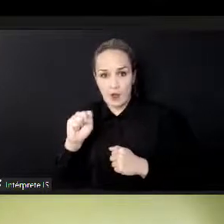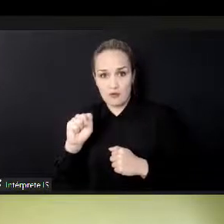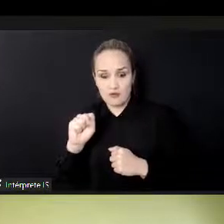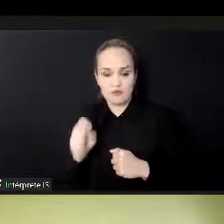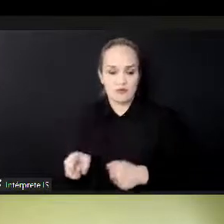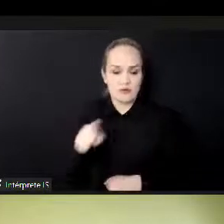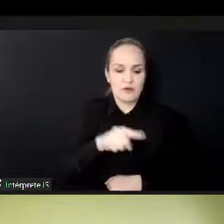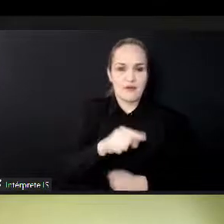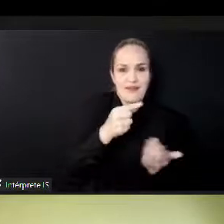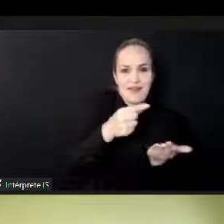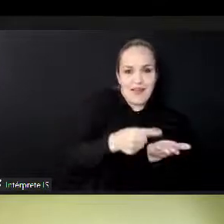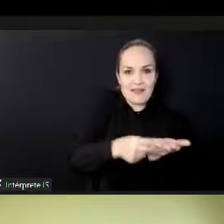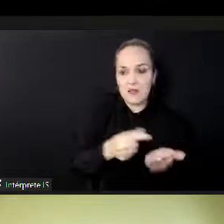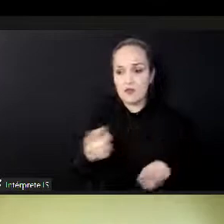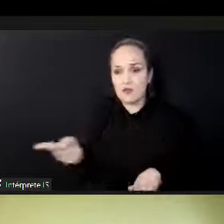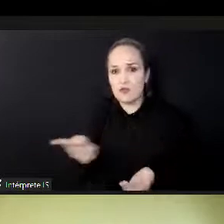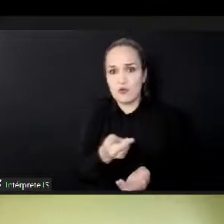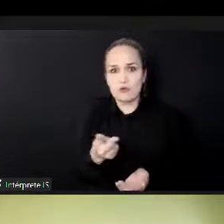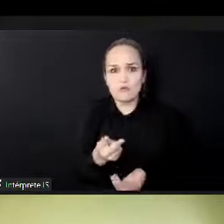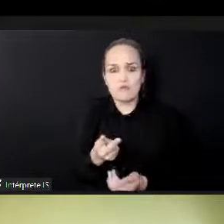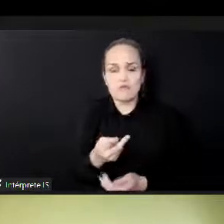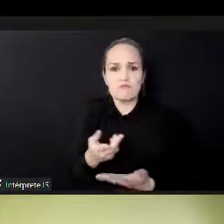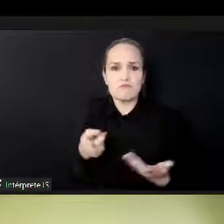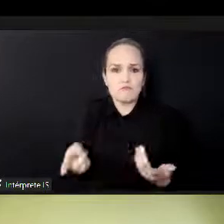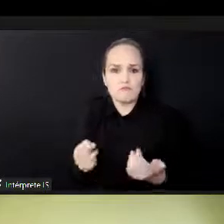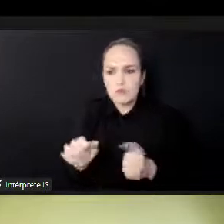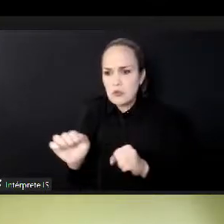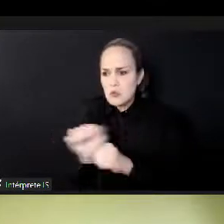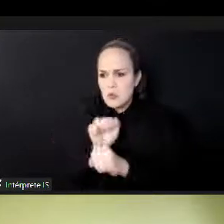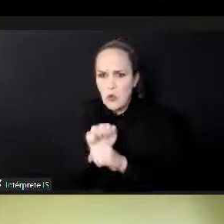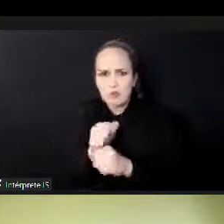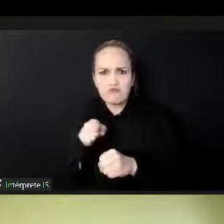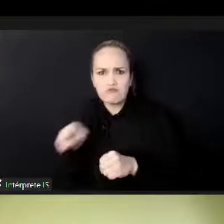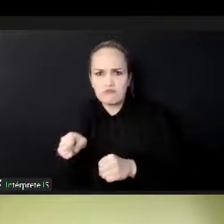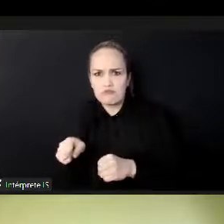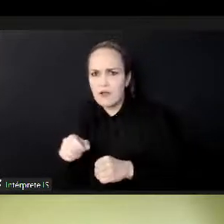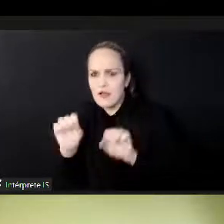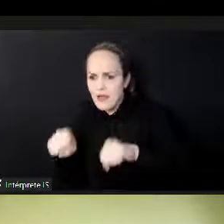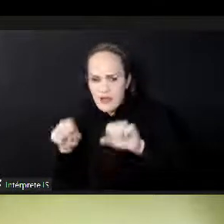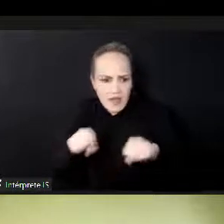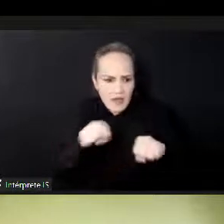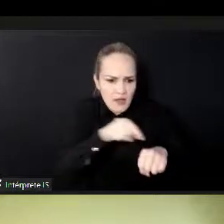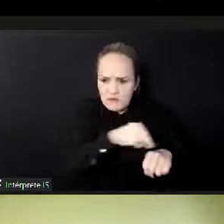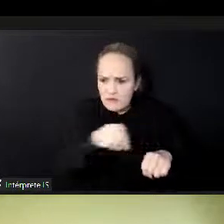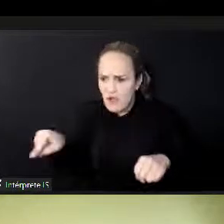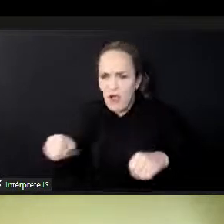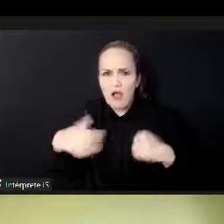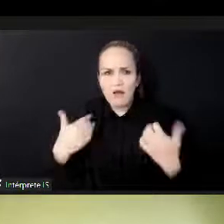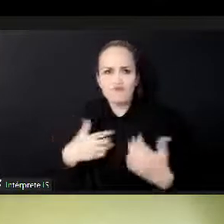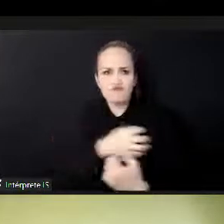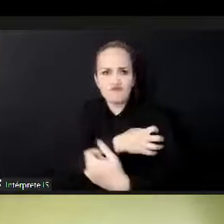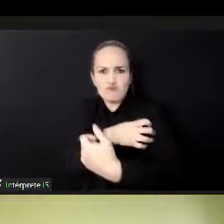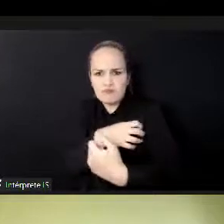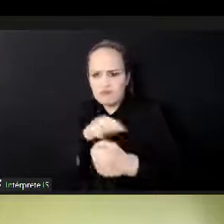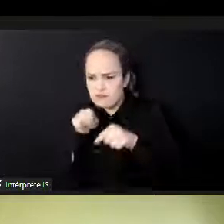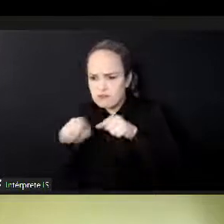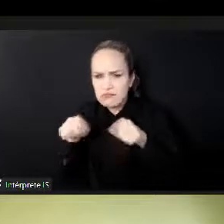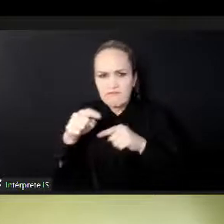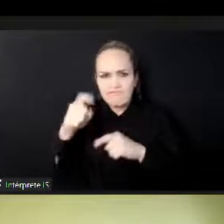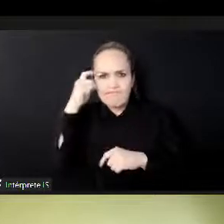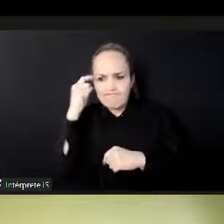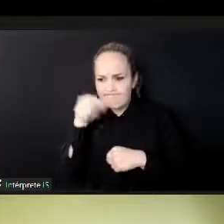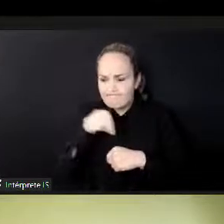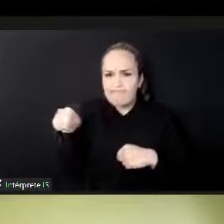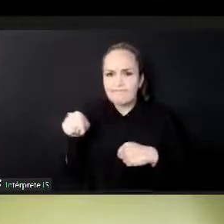potential in Lagos. And this word potential is something that, as a diaspora, drives me mad,